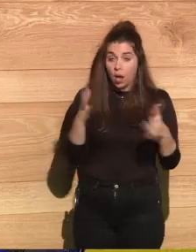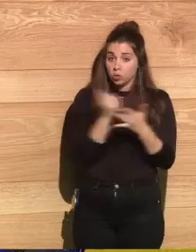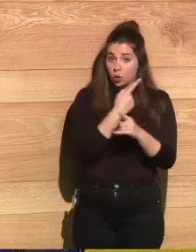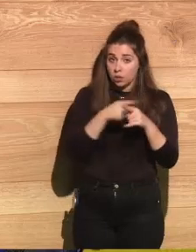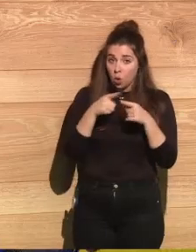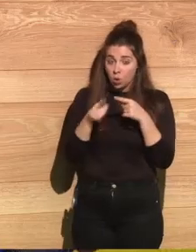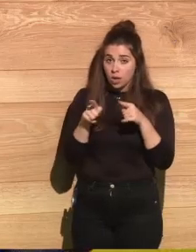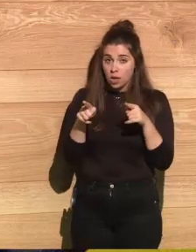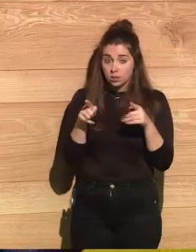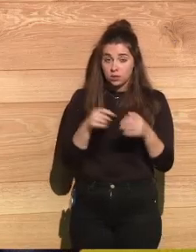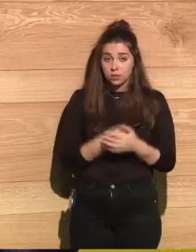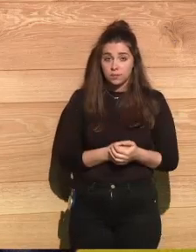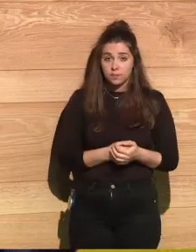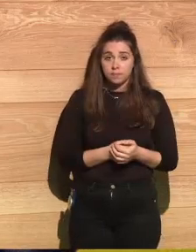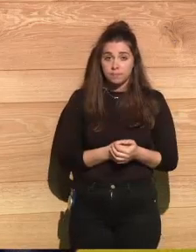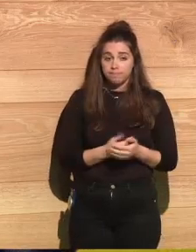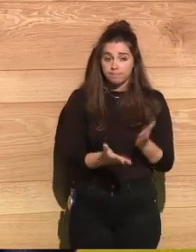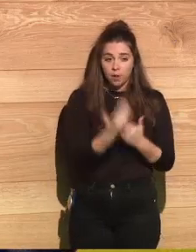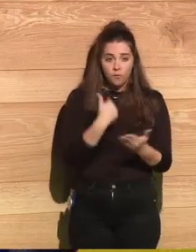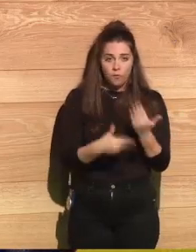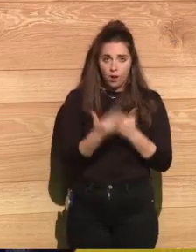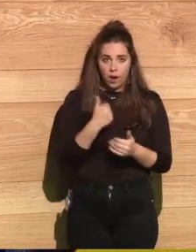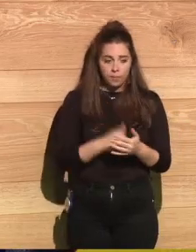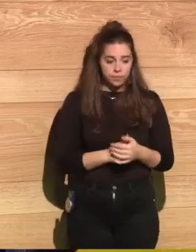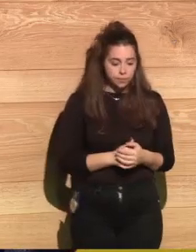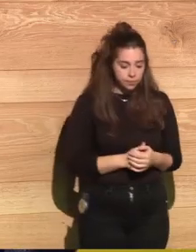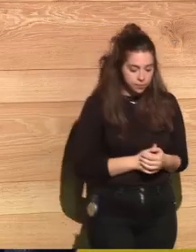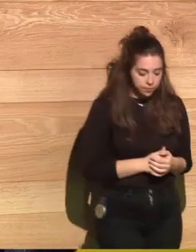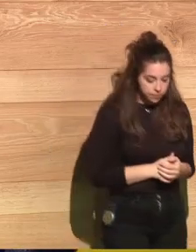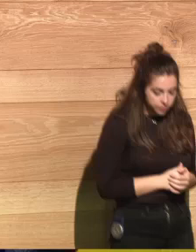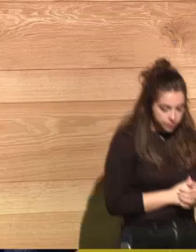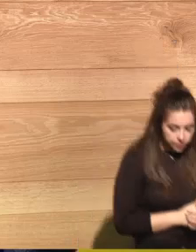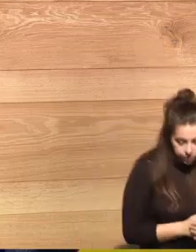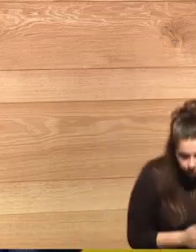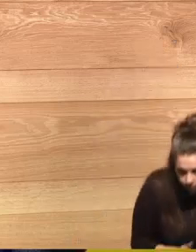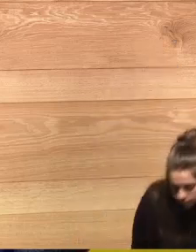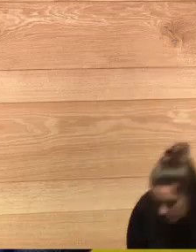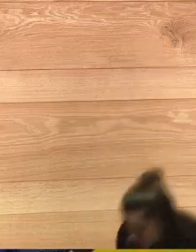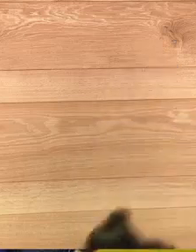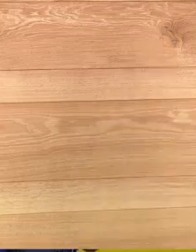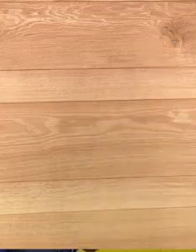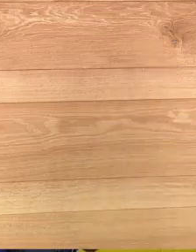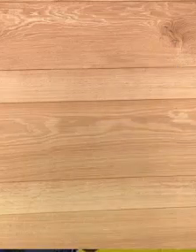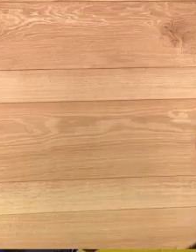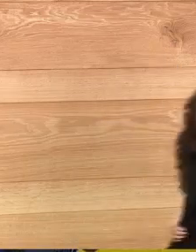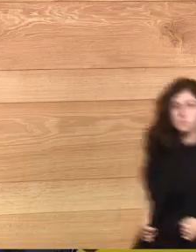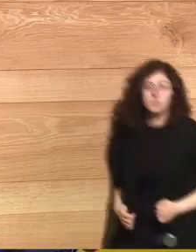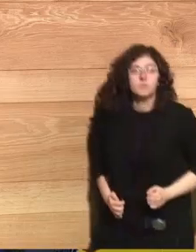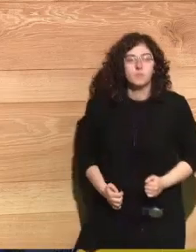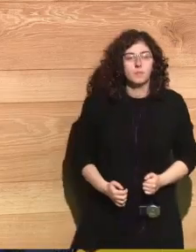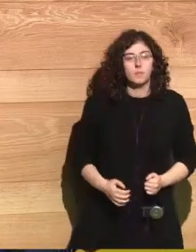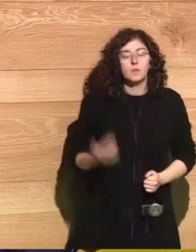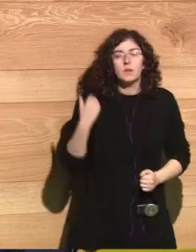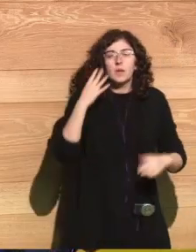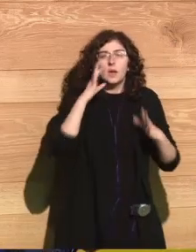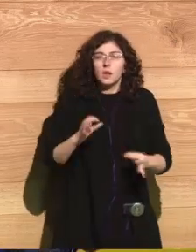confiscated. I understand it was about 32,000 items in all. They were shipped